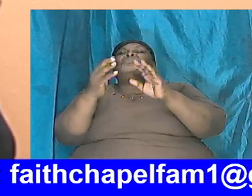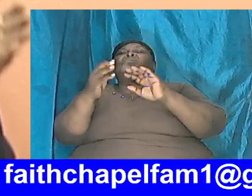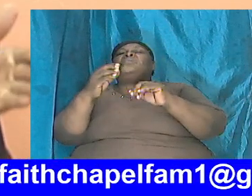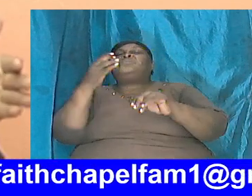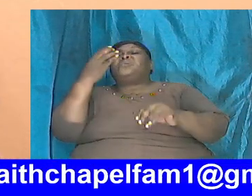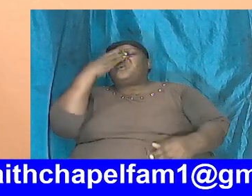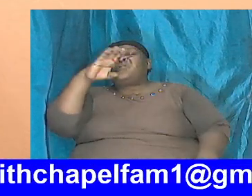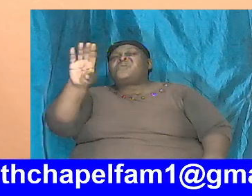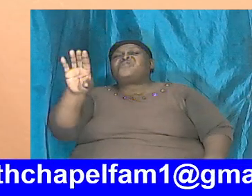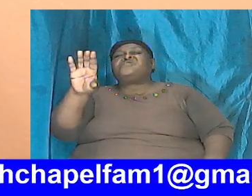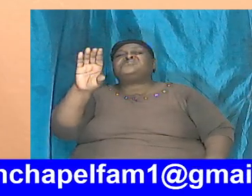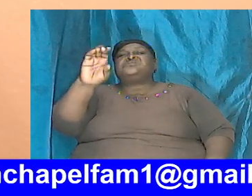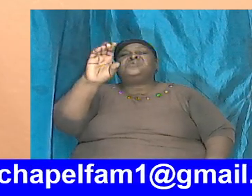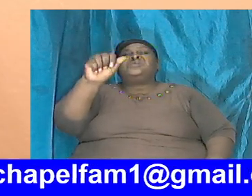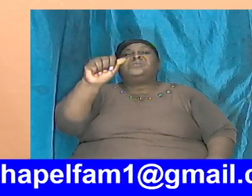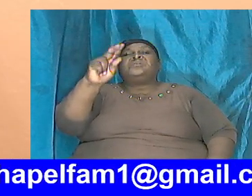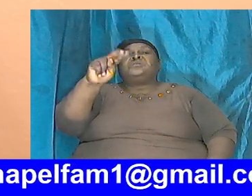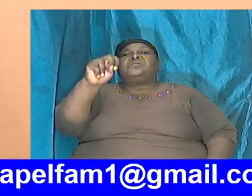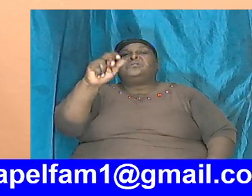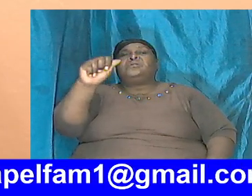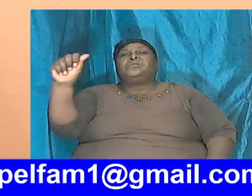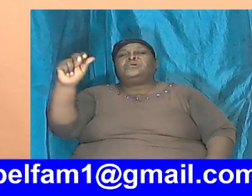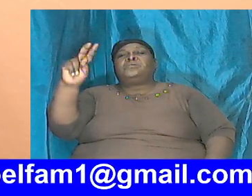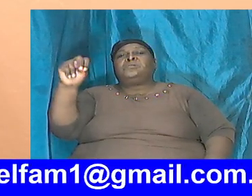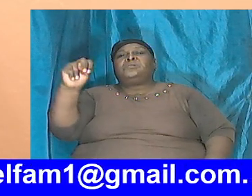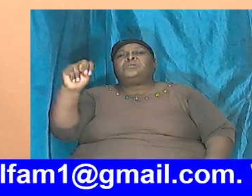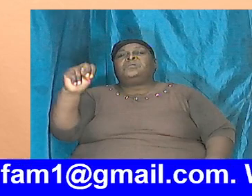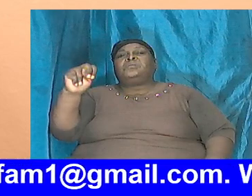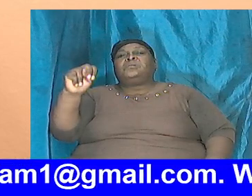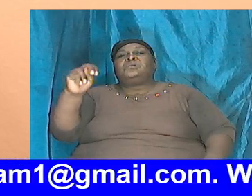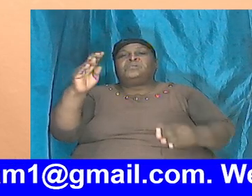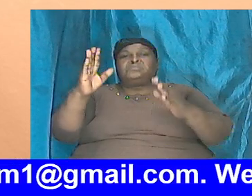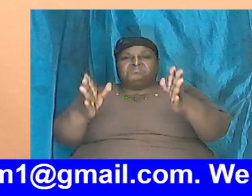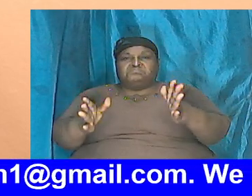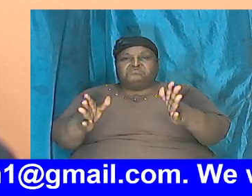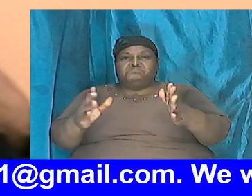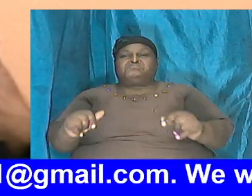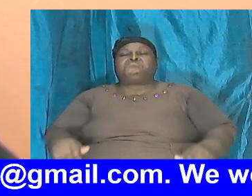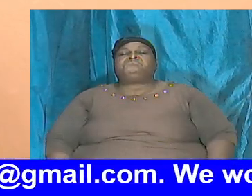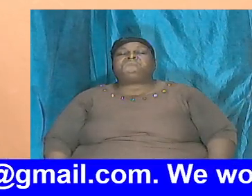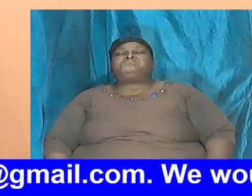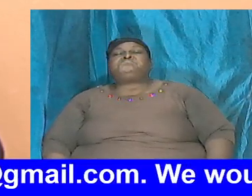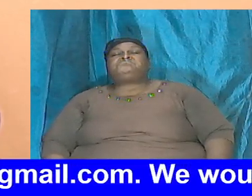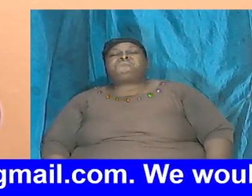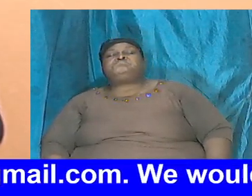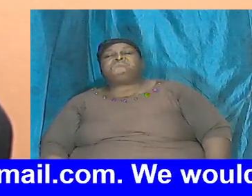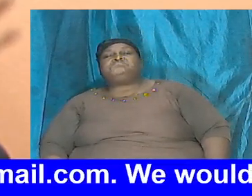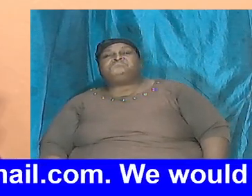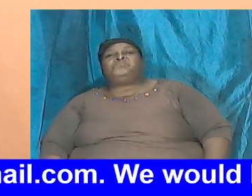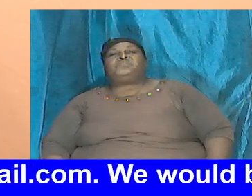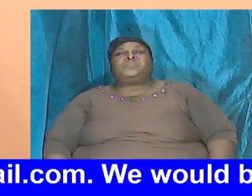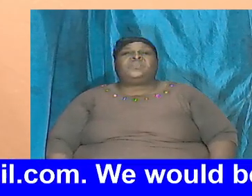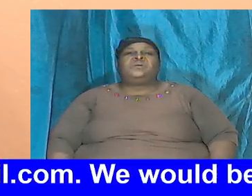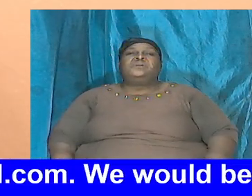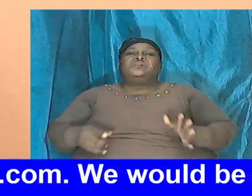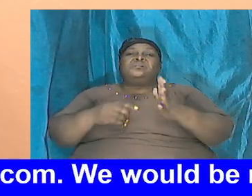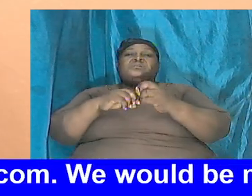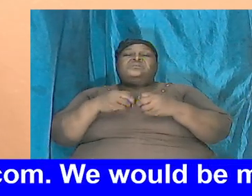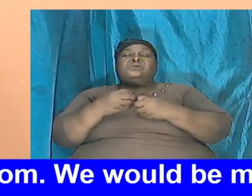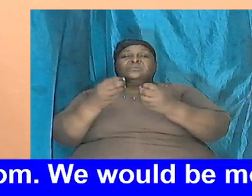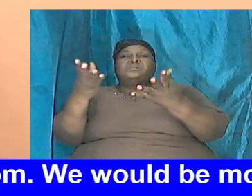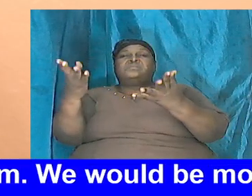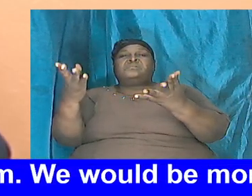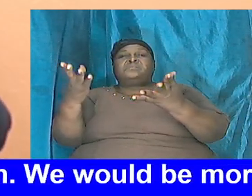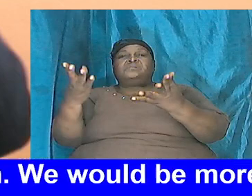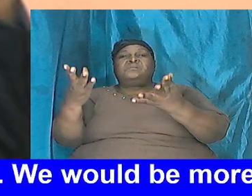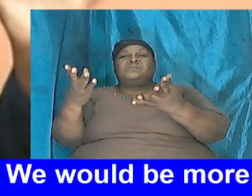go into Genesis to look at the curse of Canaan now I started with the introduction by saying the curse of